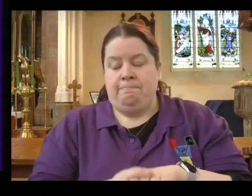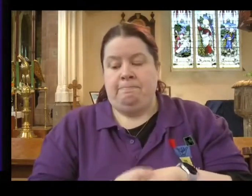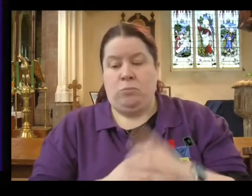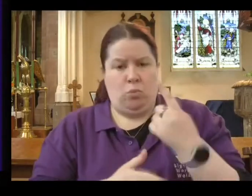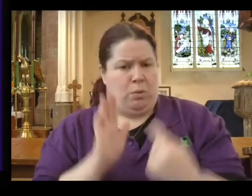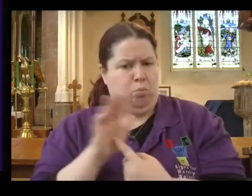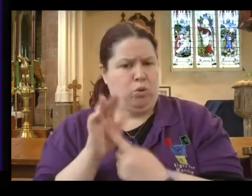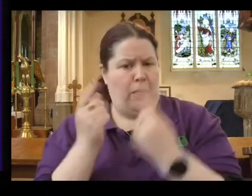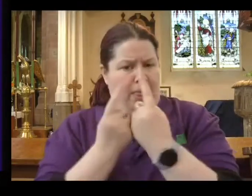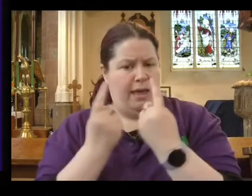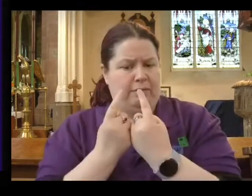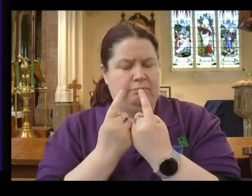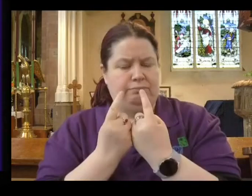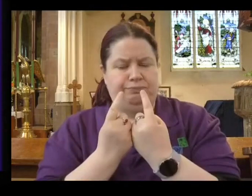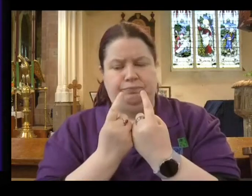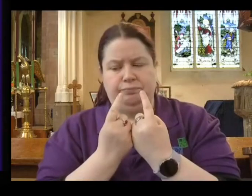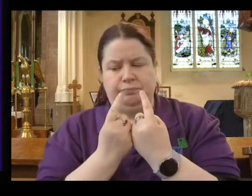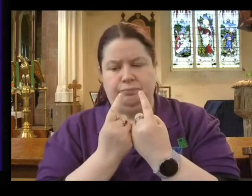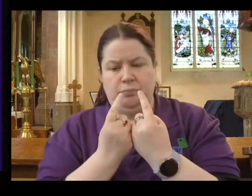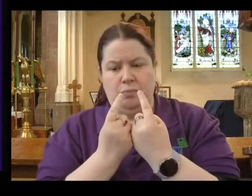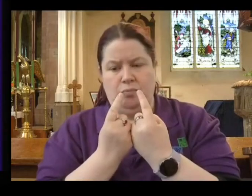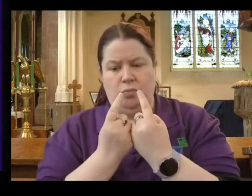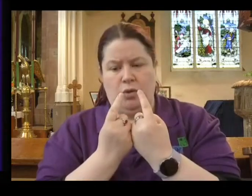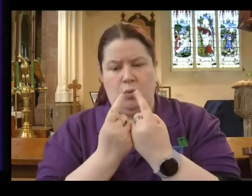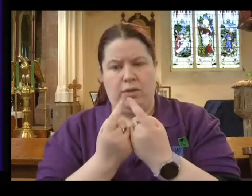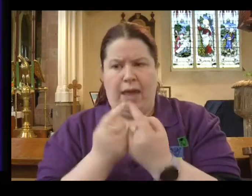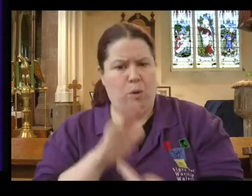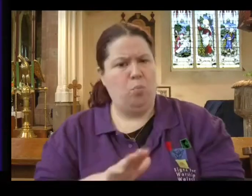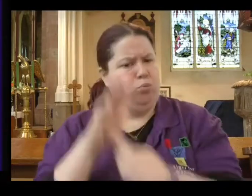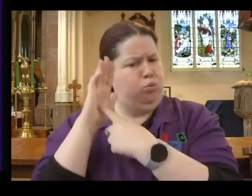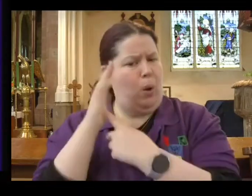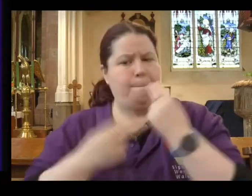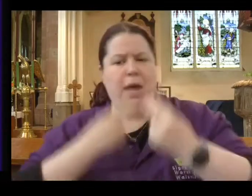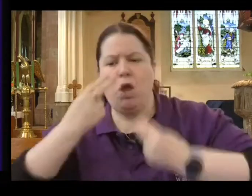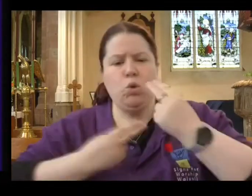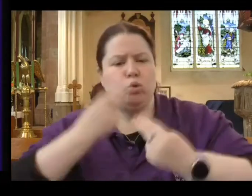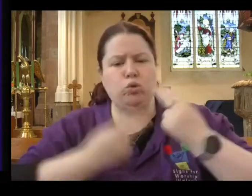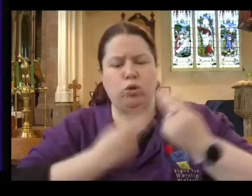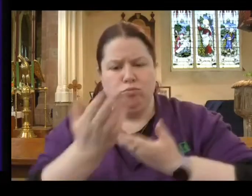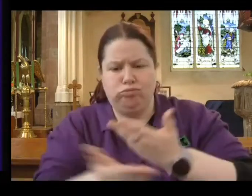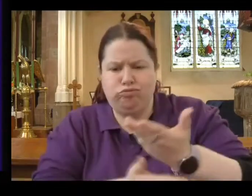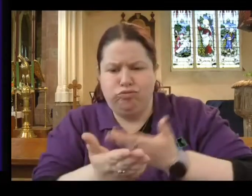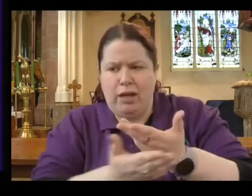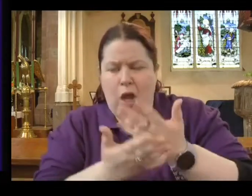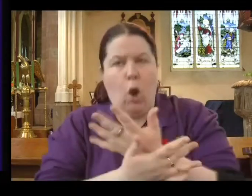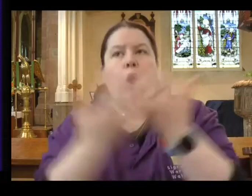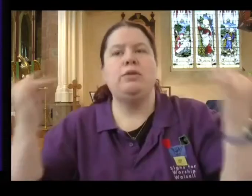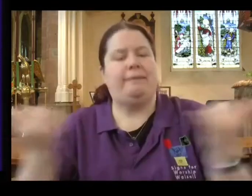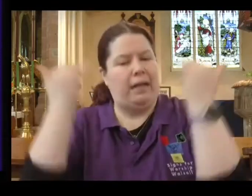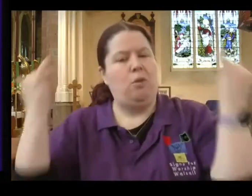of the Thyatira and trade guilds were the important meals that they had together and the frequent celebrations.